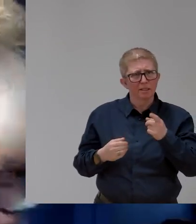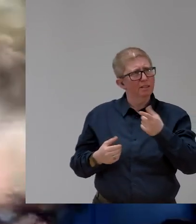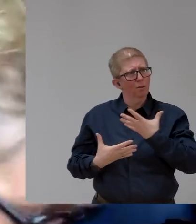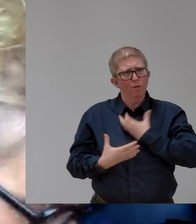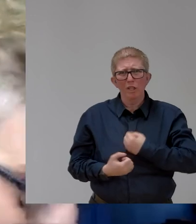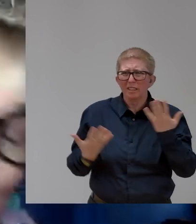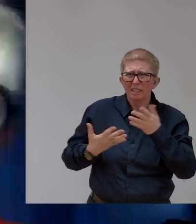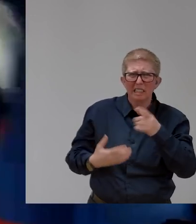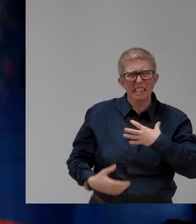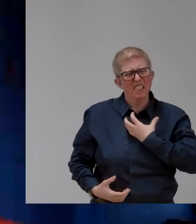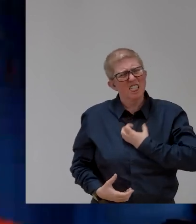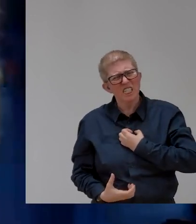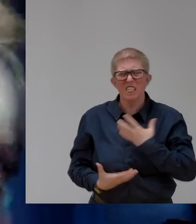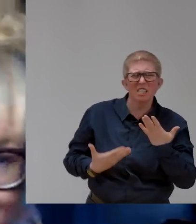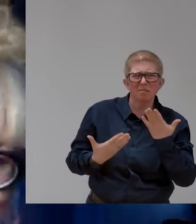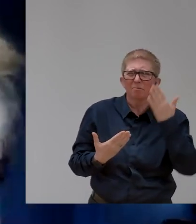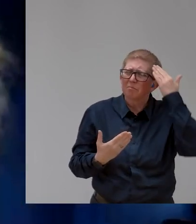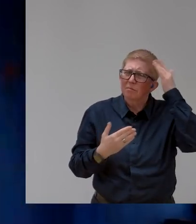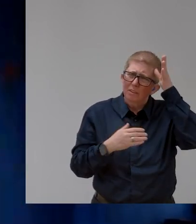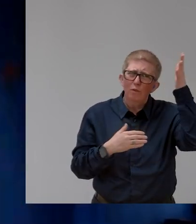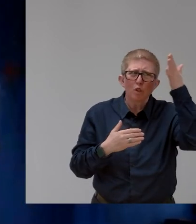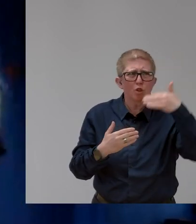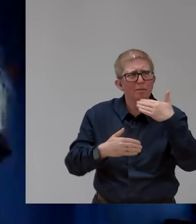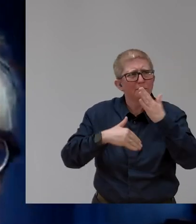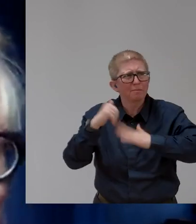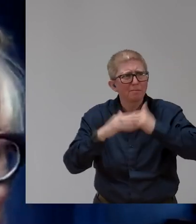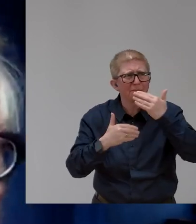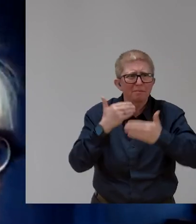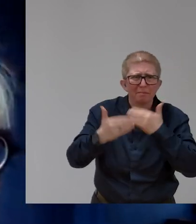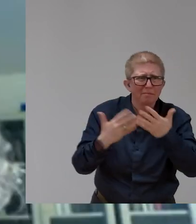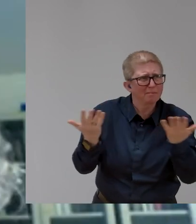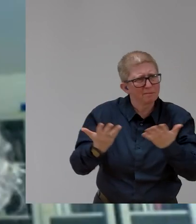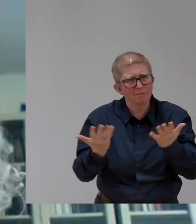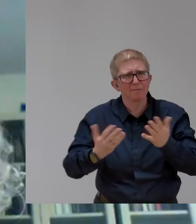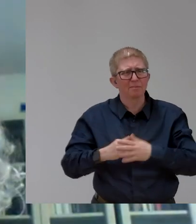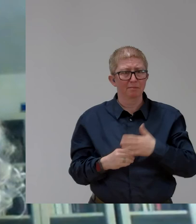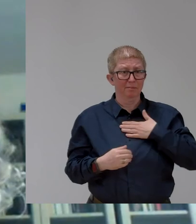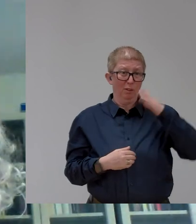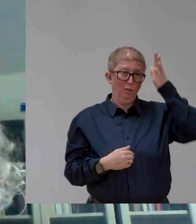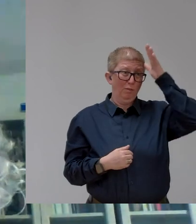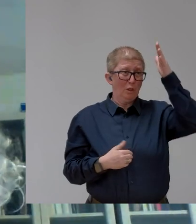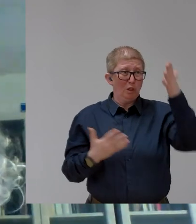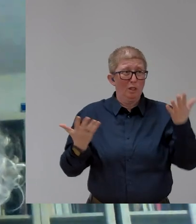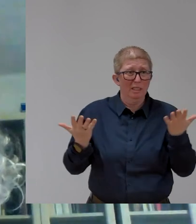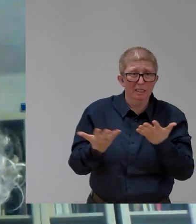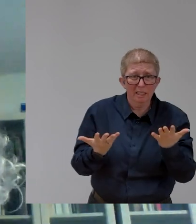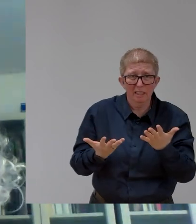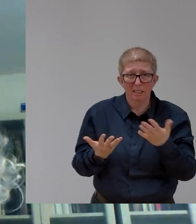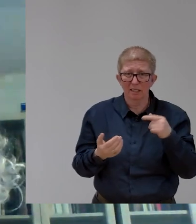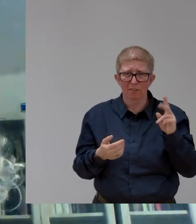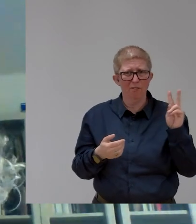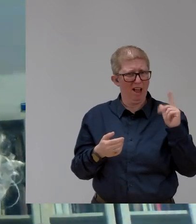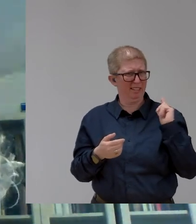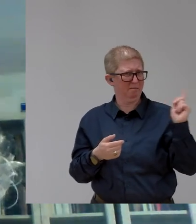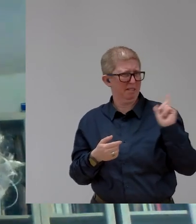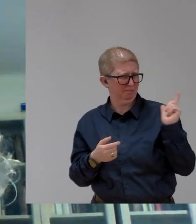your building forward better? Look, on the building forward, I fully endorse what Vladimir said. I think we are